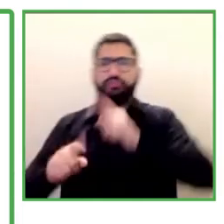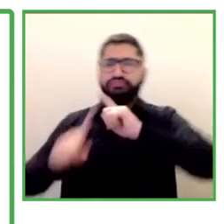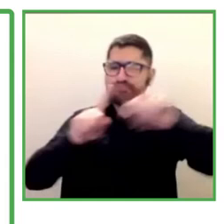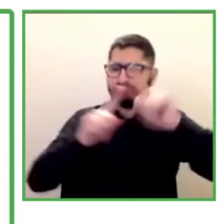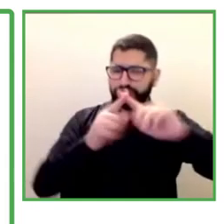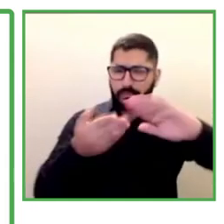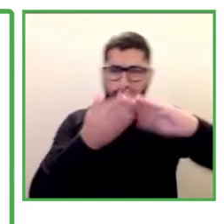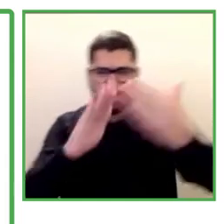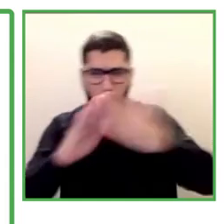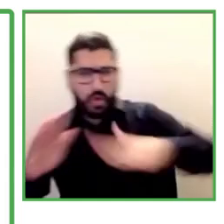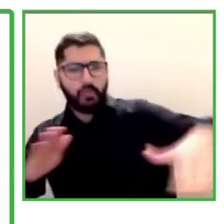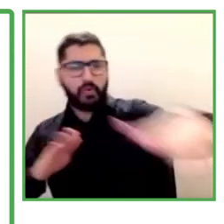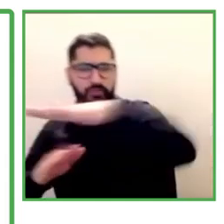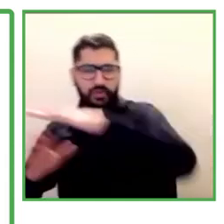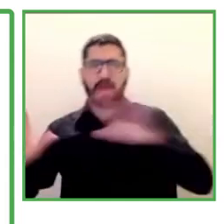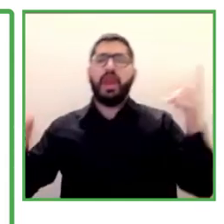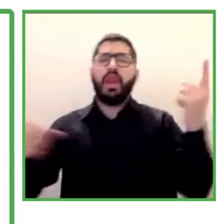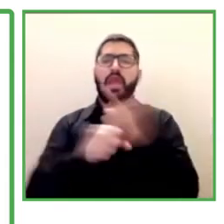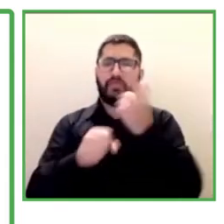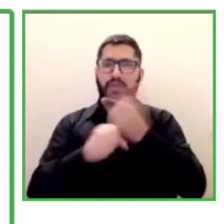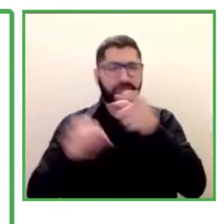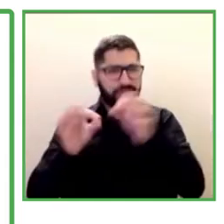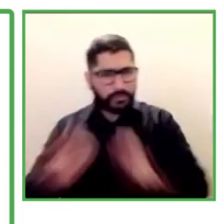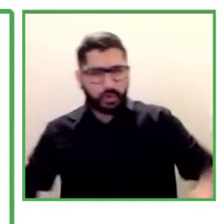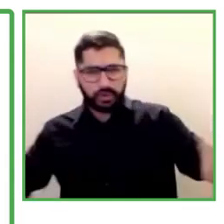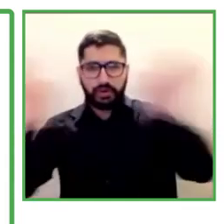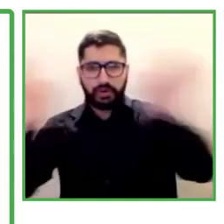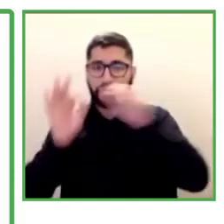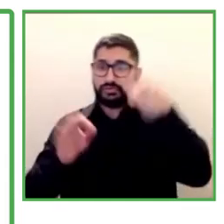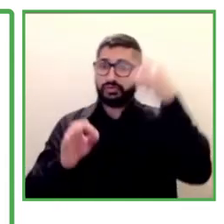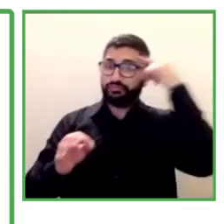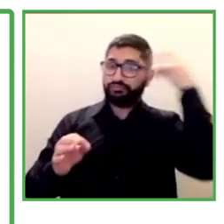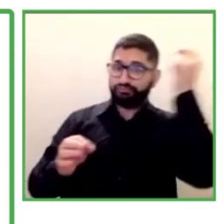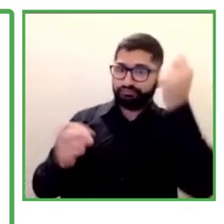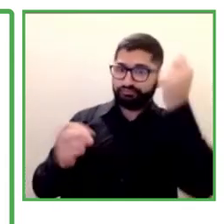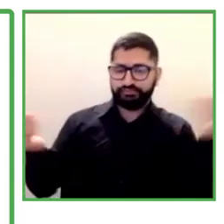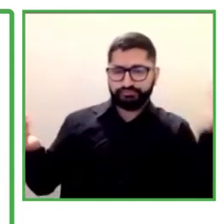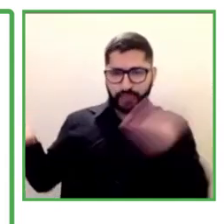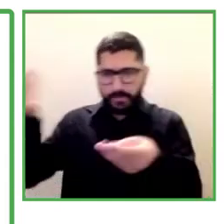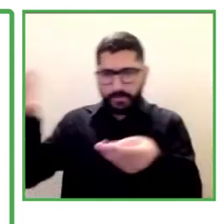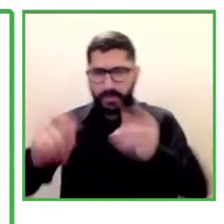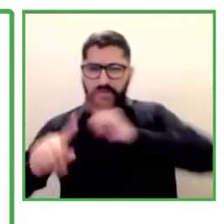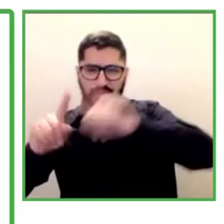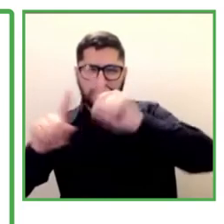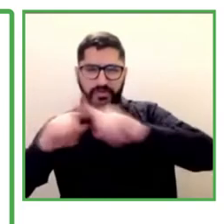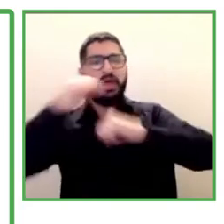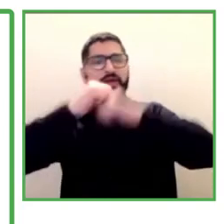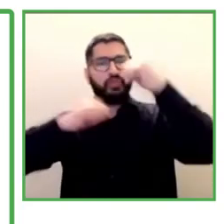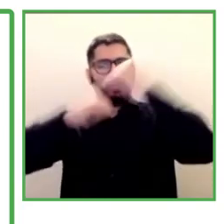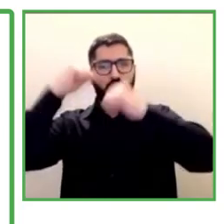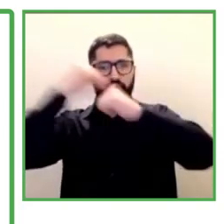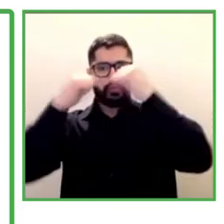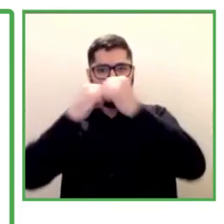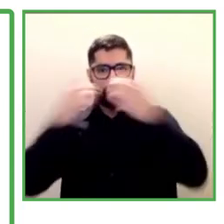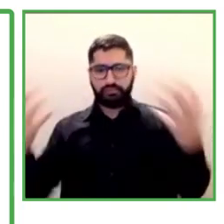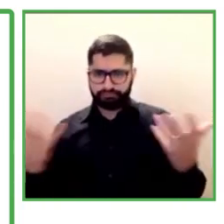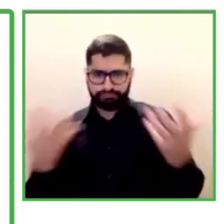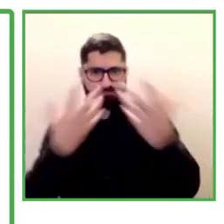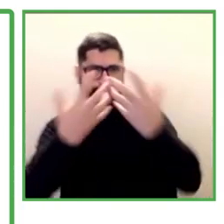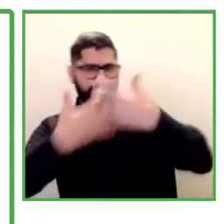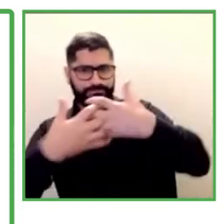which is very important in the increase of the degree of employability and the articulation of the pro